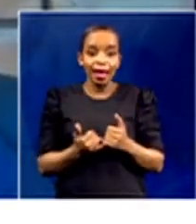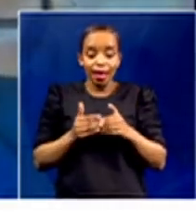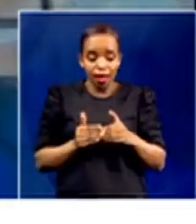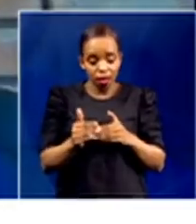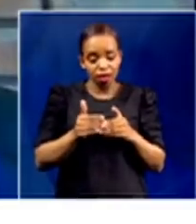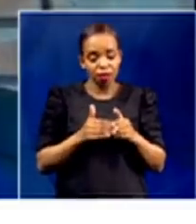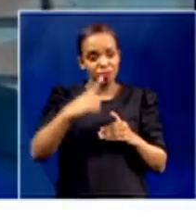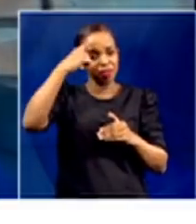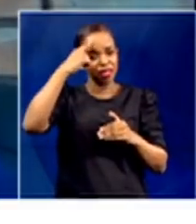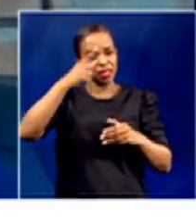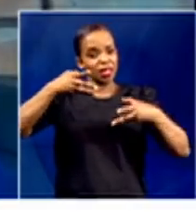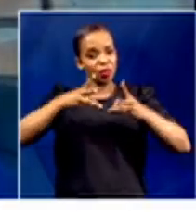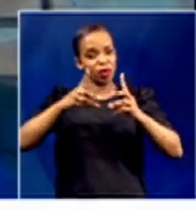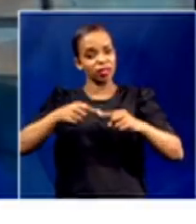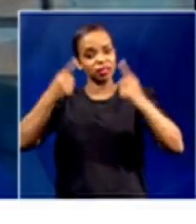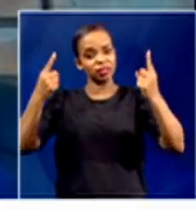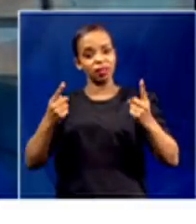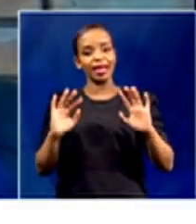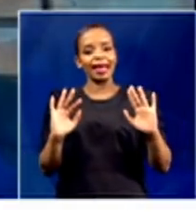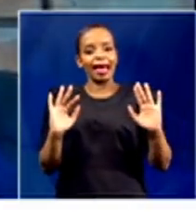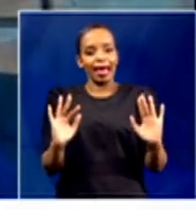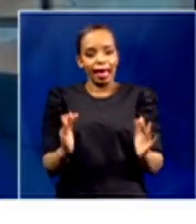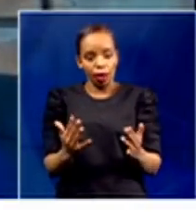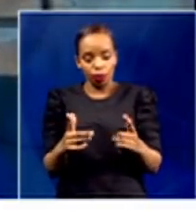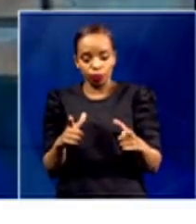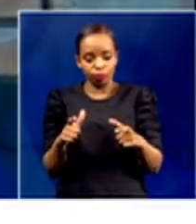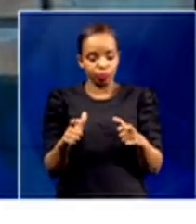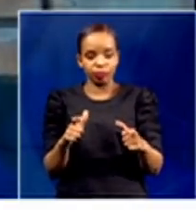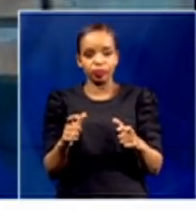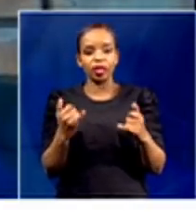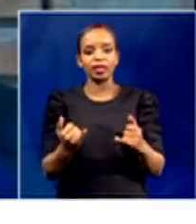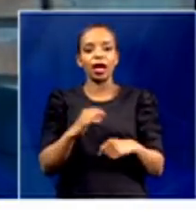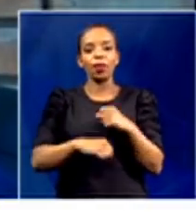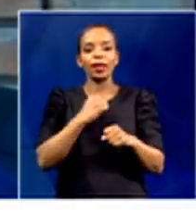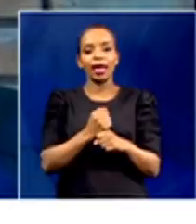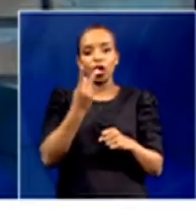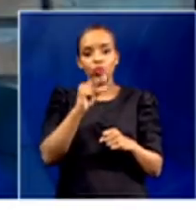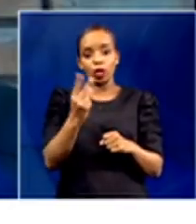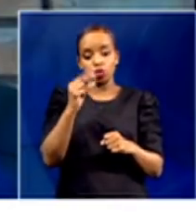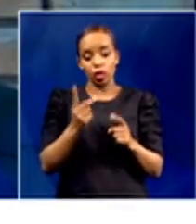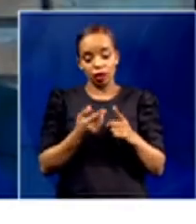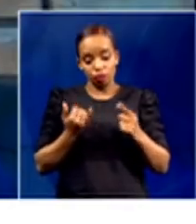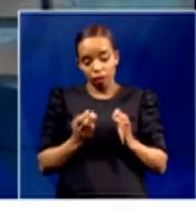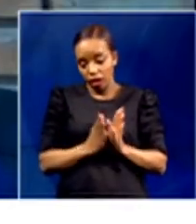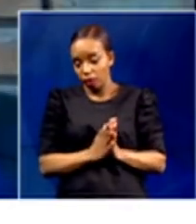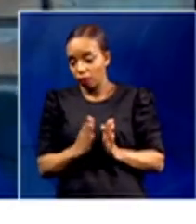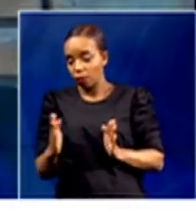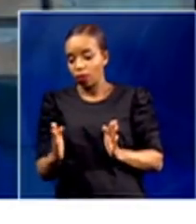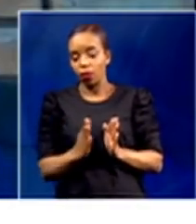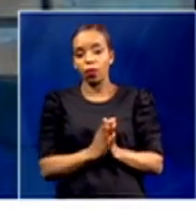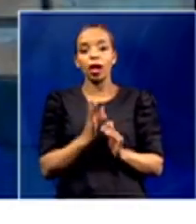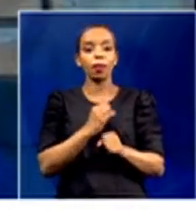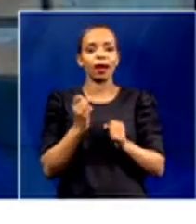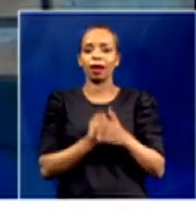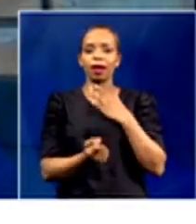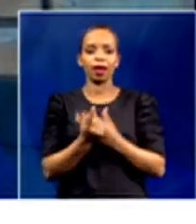how we are going to embrace what is left of 2020. We have never advocated for the summary closure of schools. But we have said